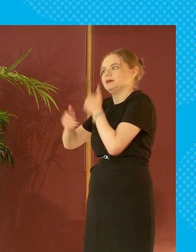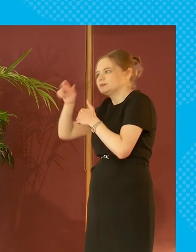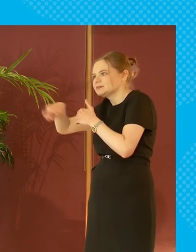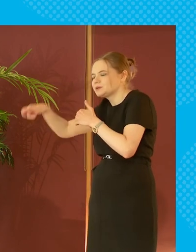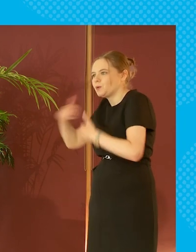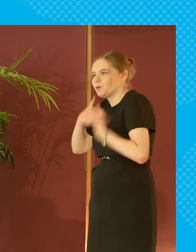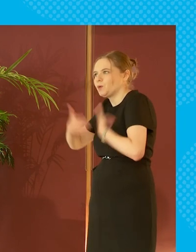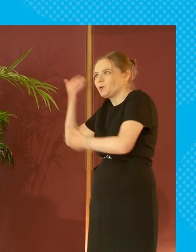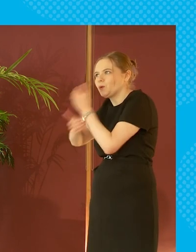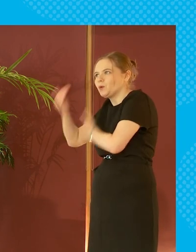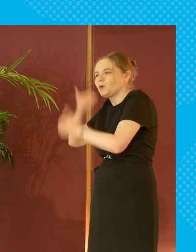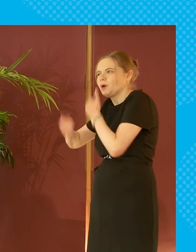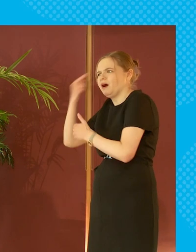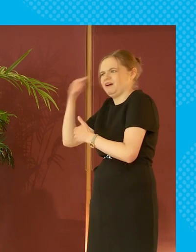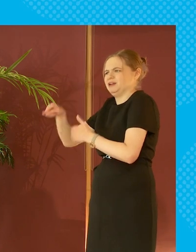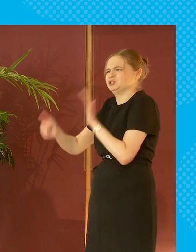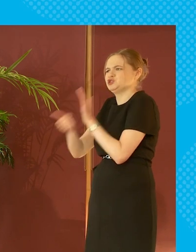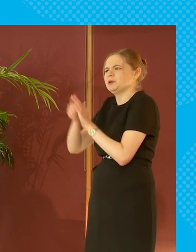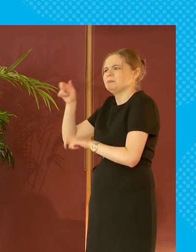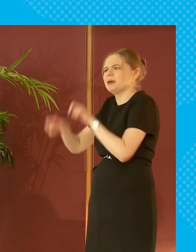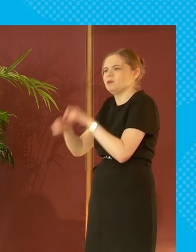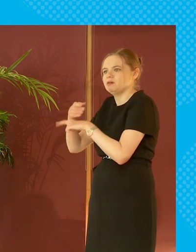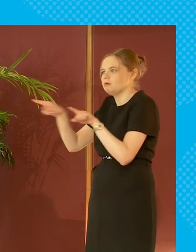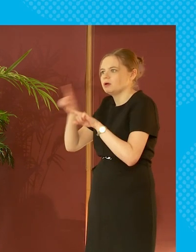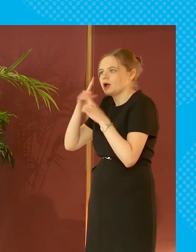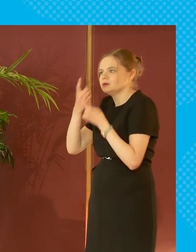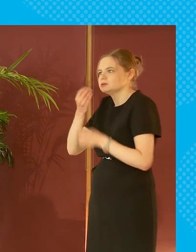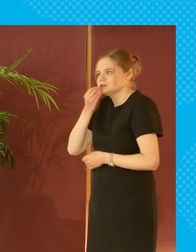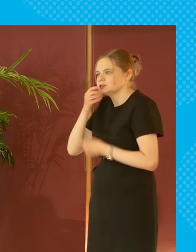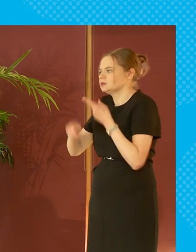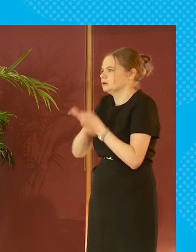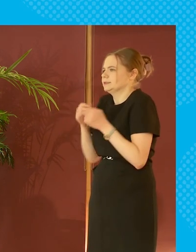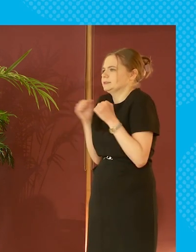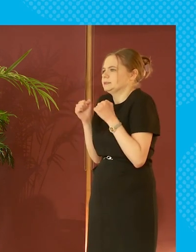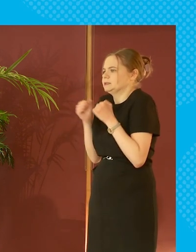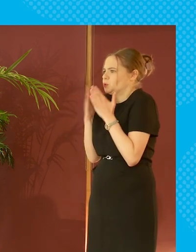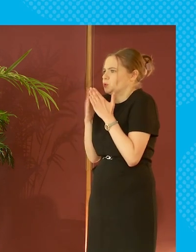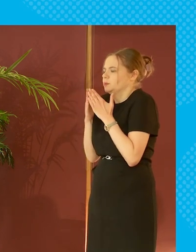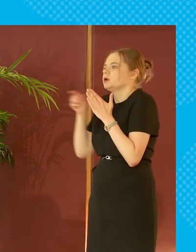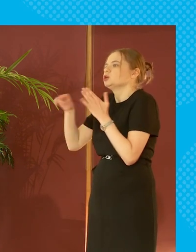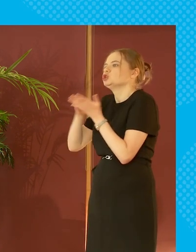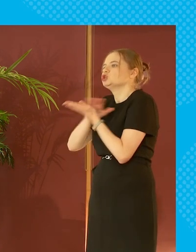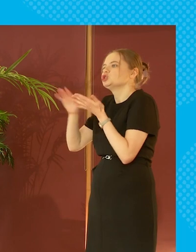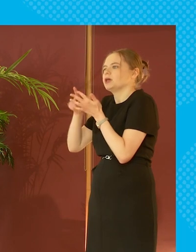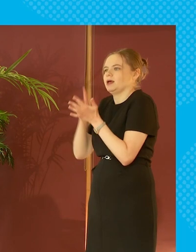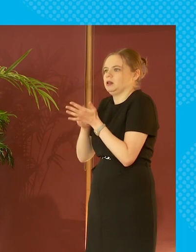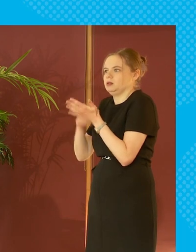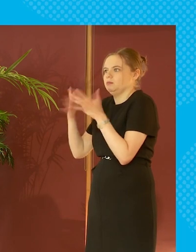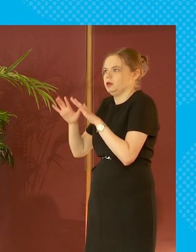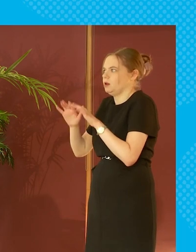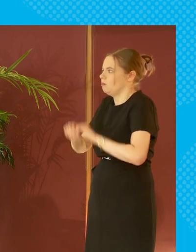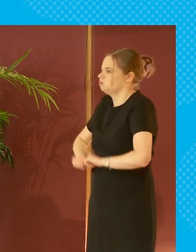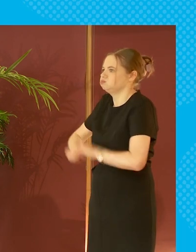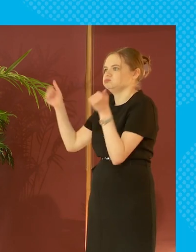back and go look what these stupid people were doing people couldn't eat their homes are cold and shell made the biggest profit